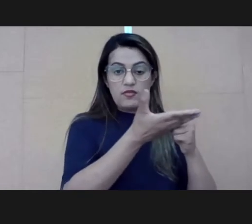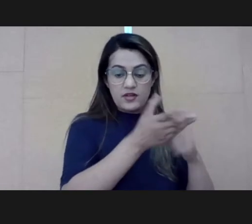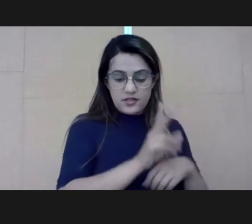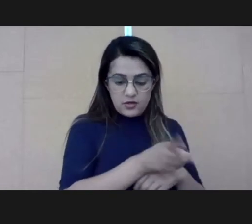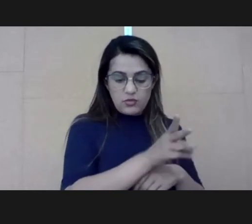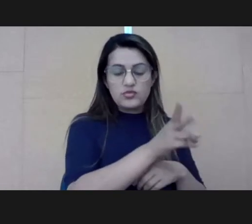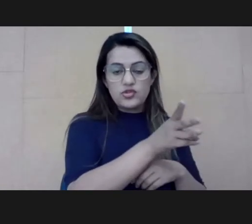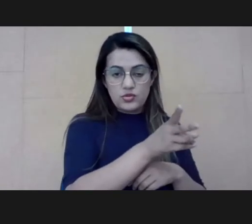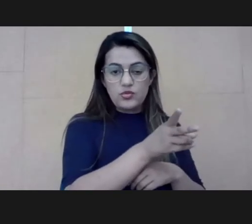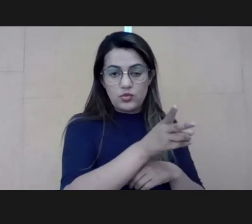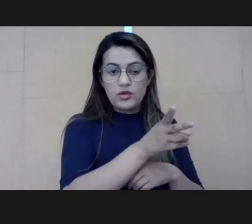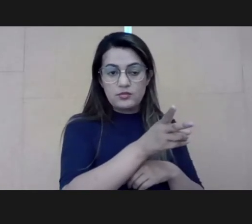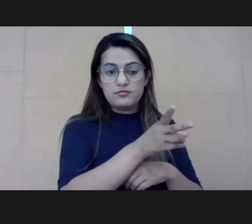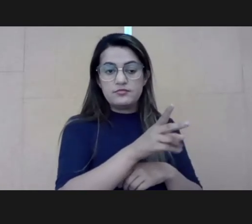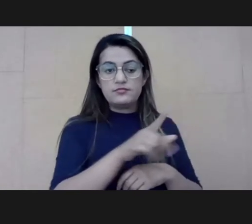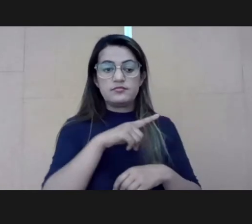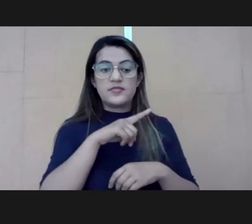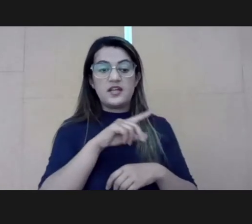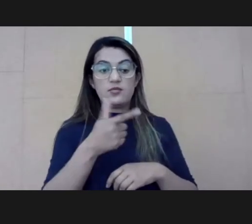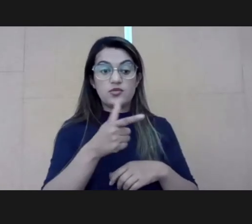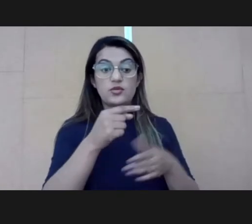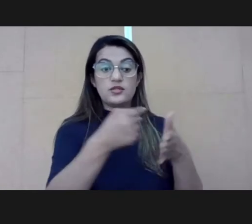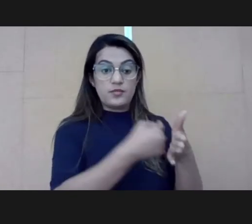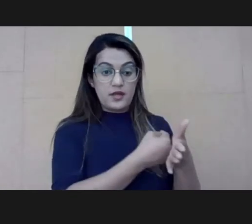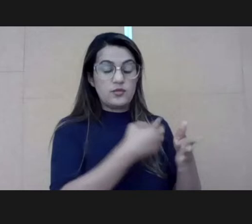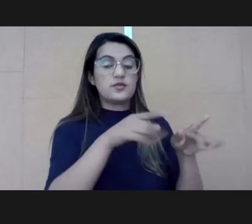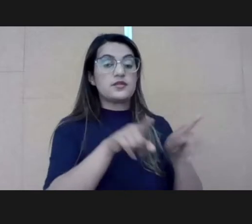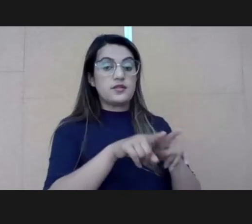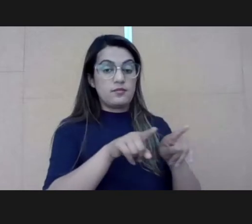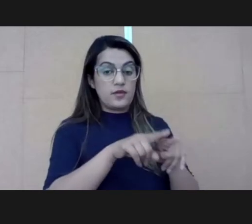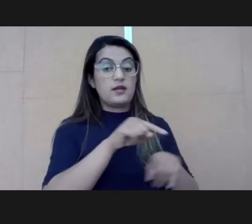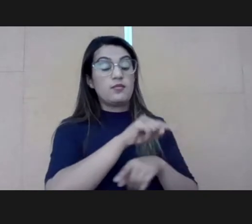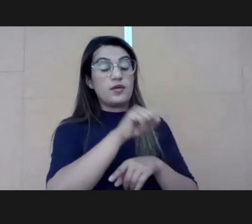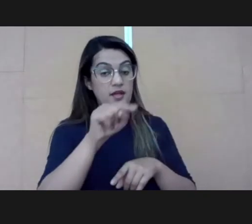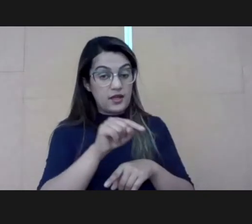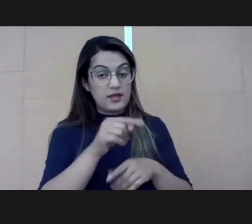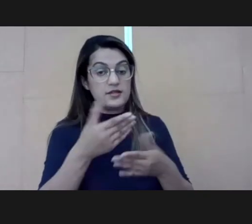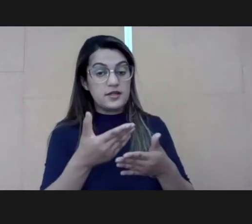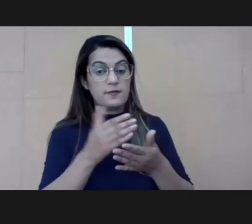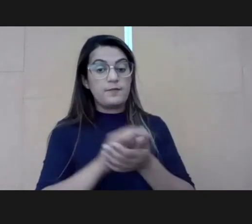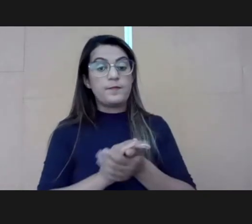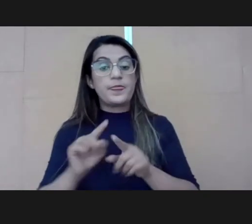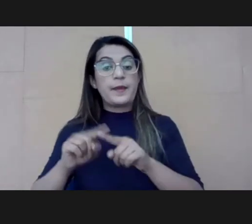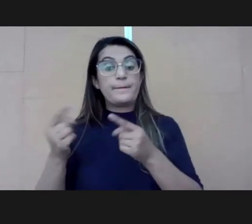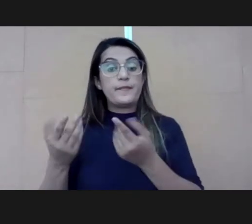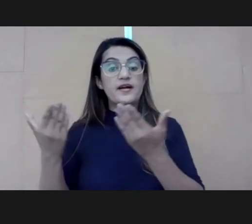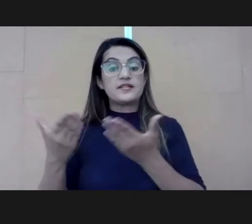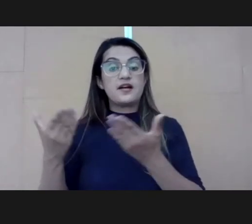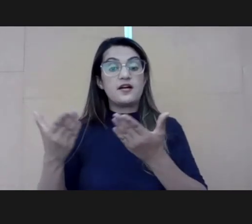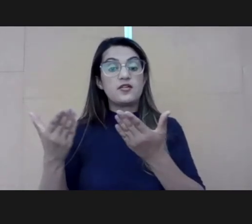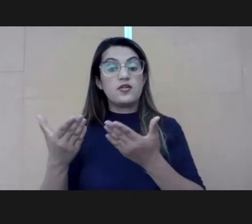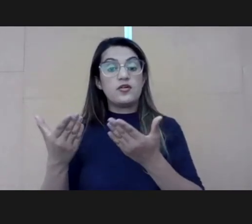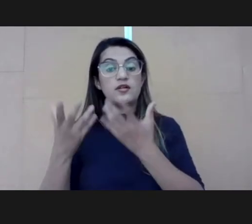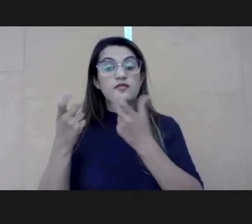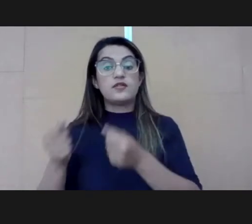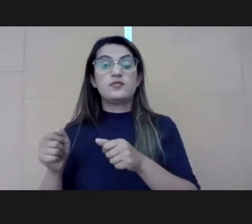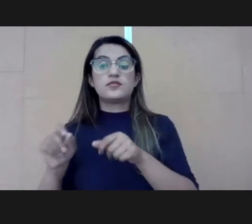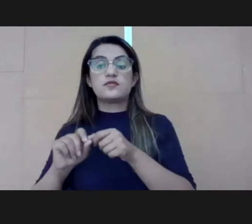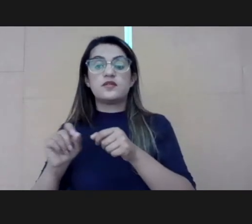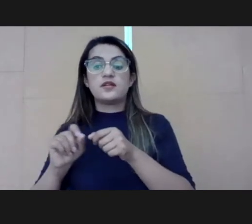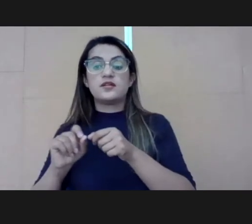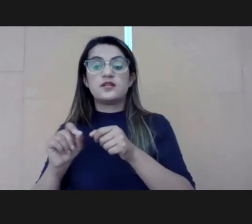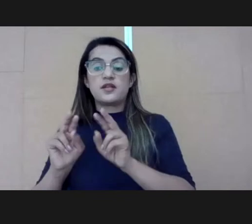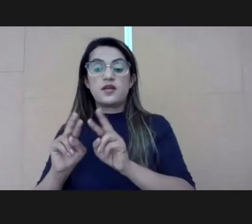phase, they will continue with us. We're going to have a moment for questions and answers. And now we're going to